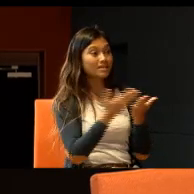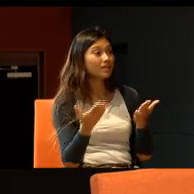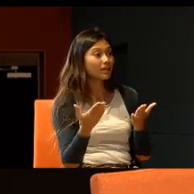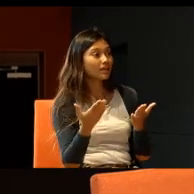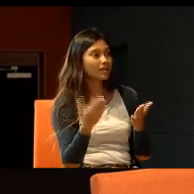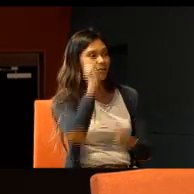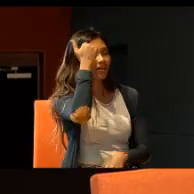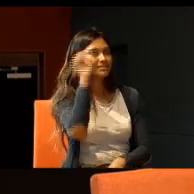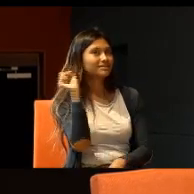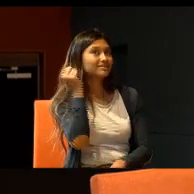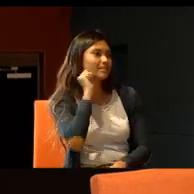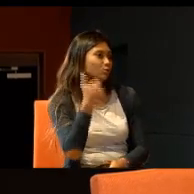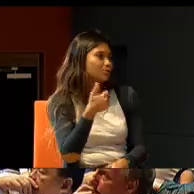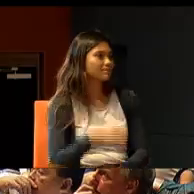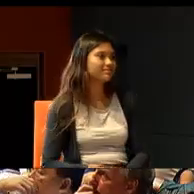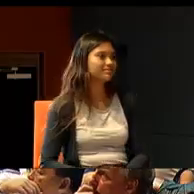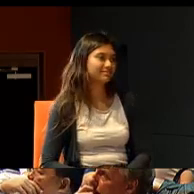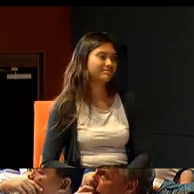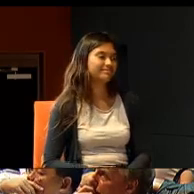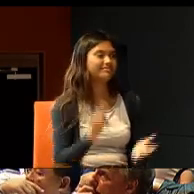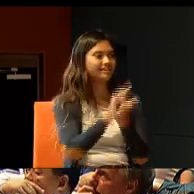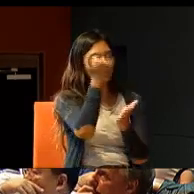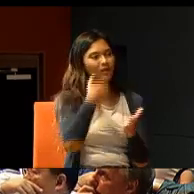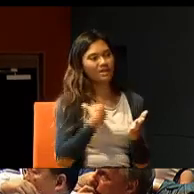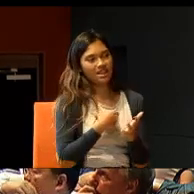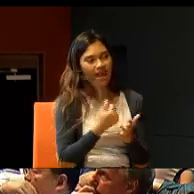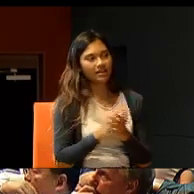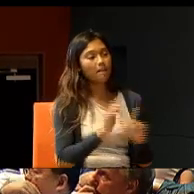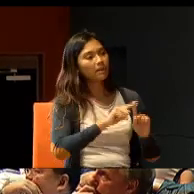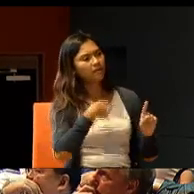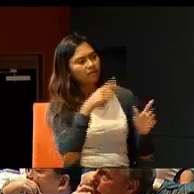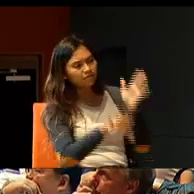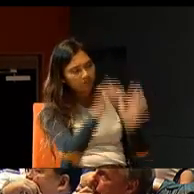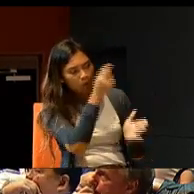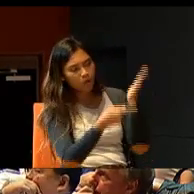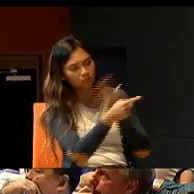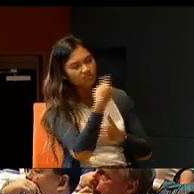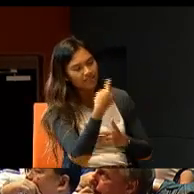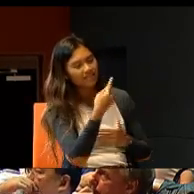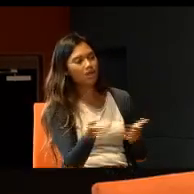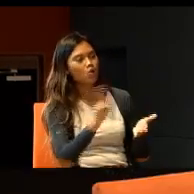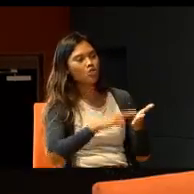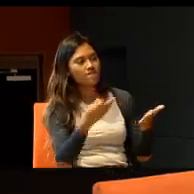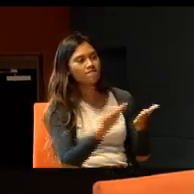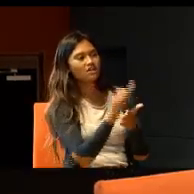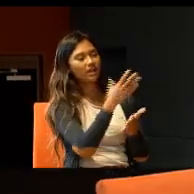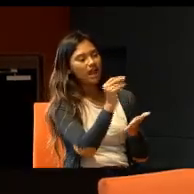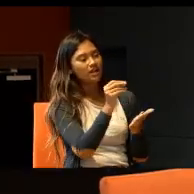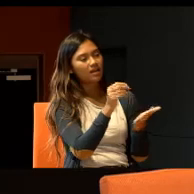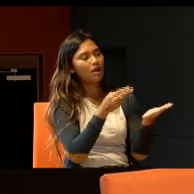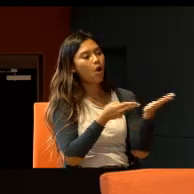because it sounds good. But, I found what you said, refreshing, and authentic,